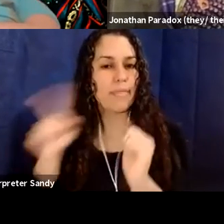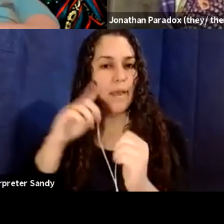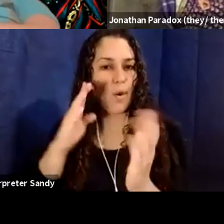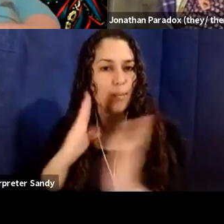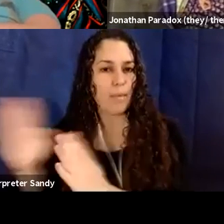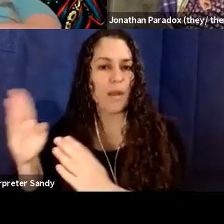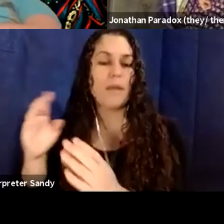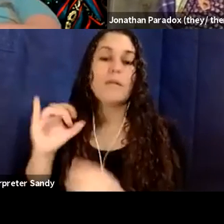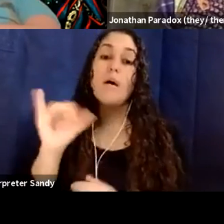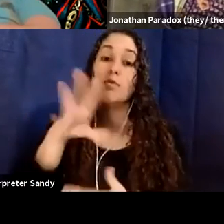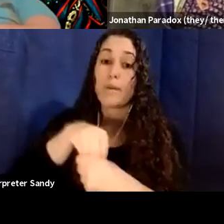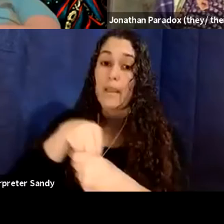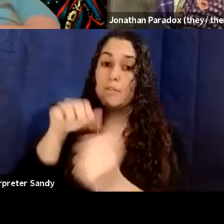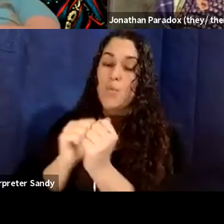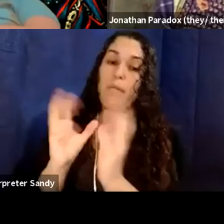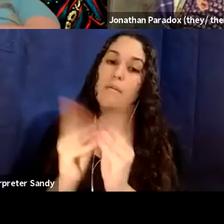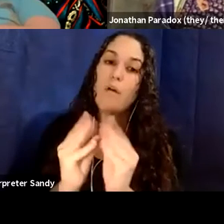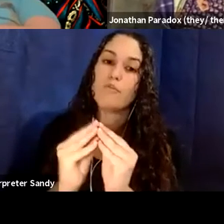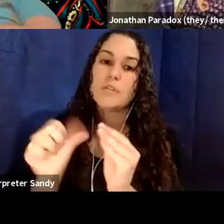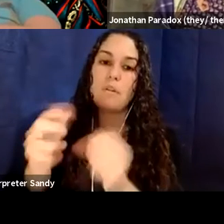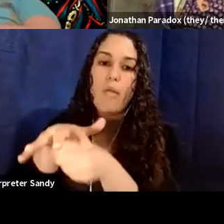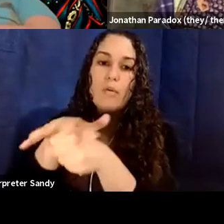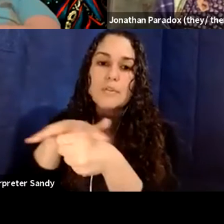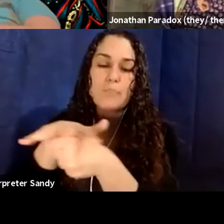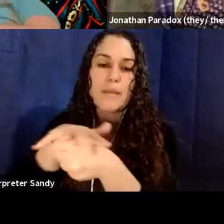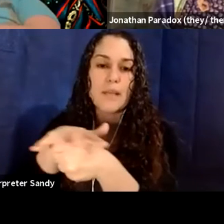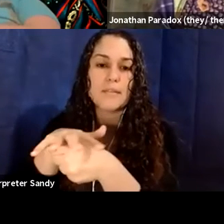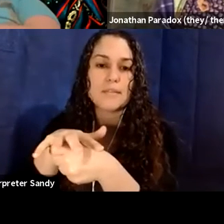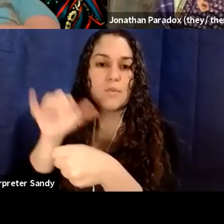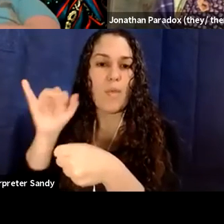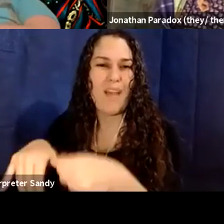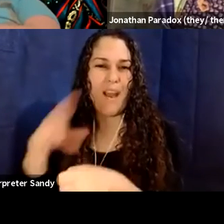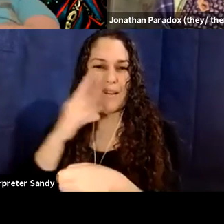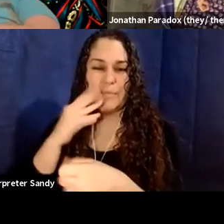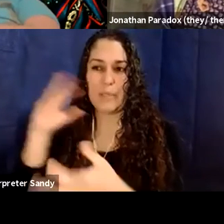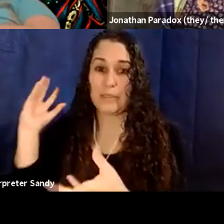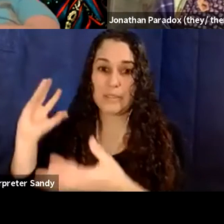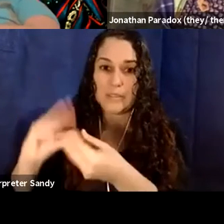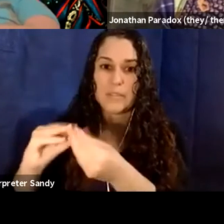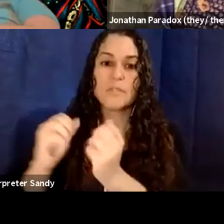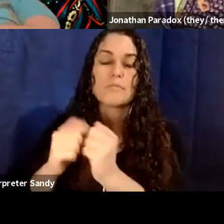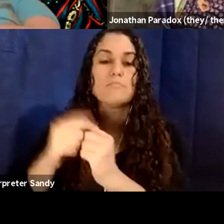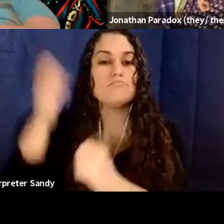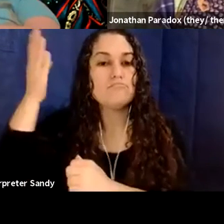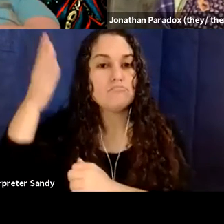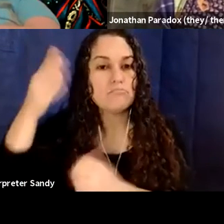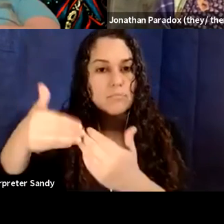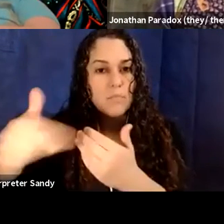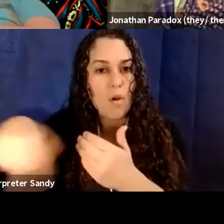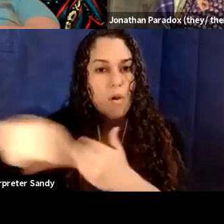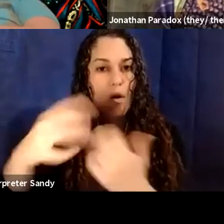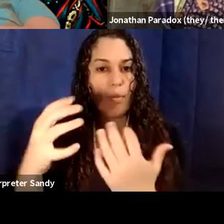conferences and other spaces to speak to other disabled people as an